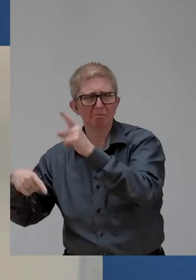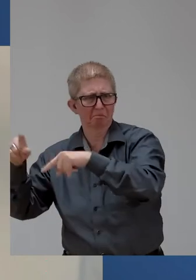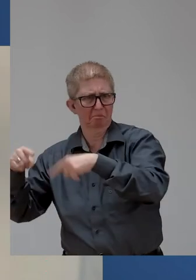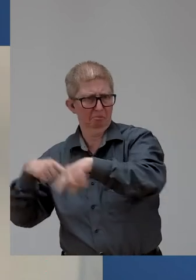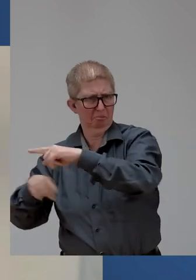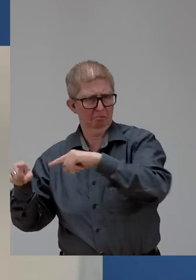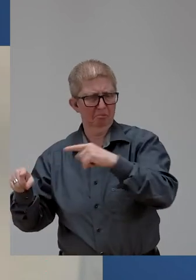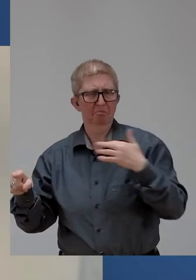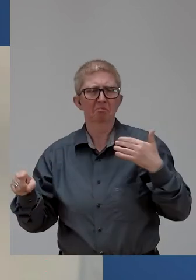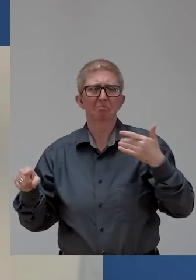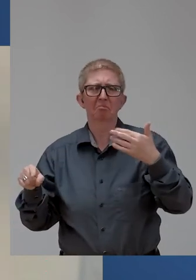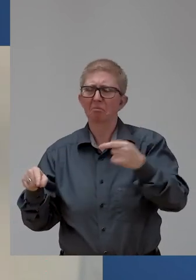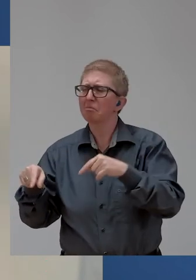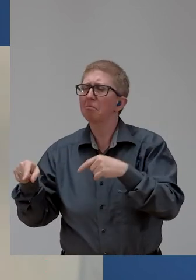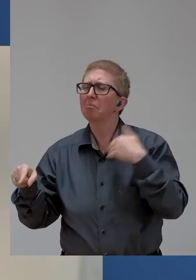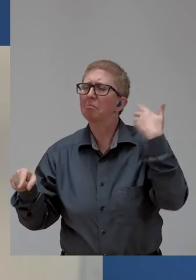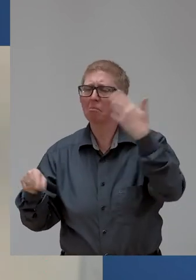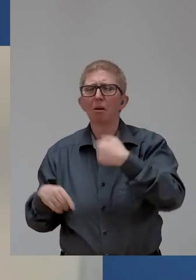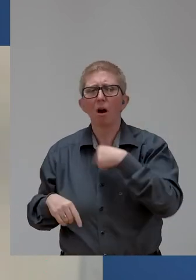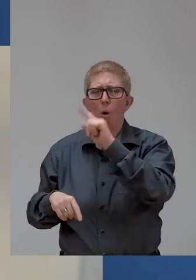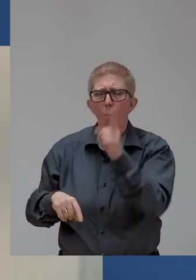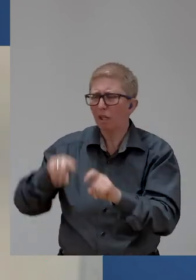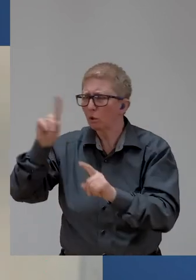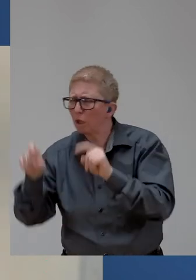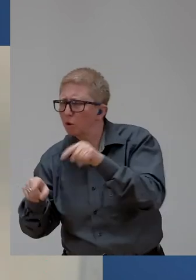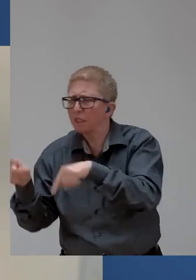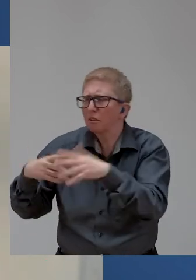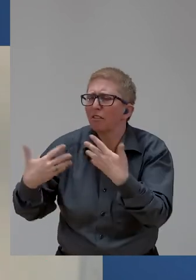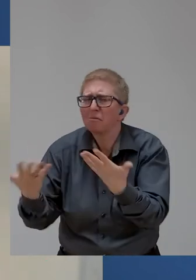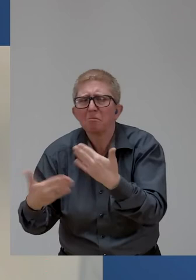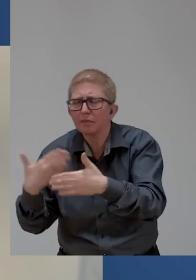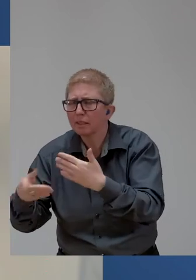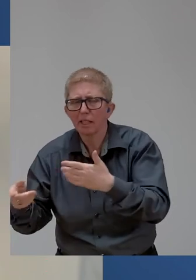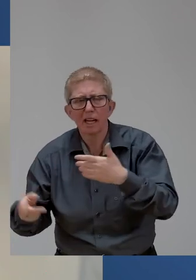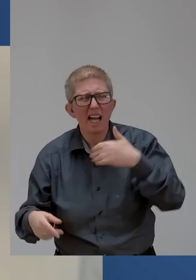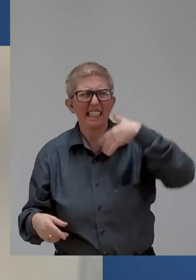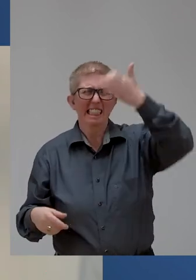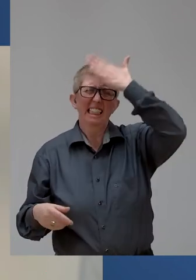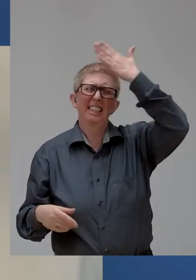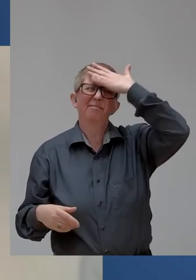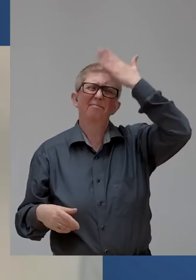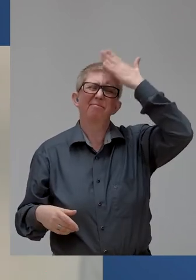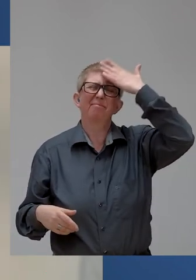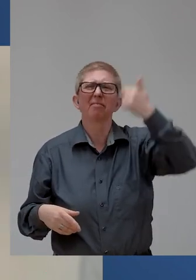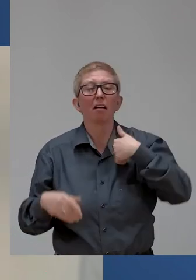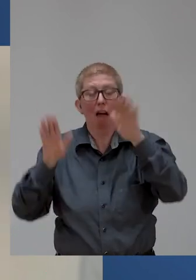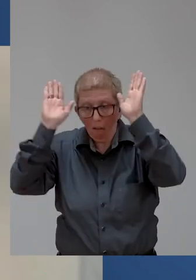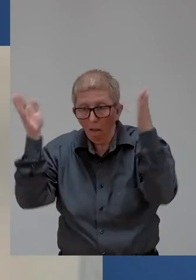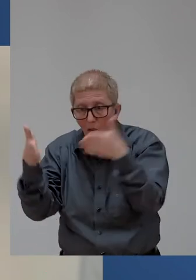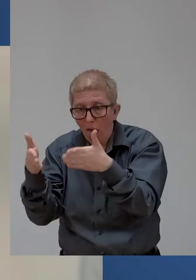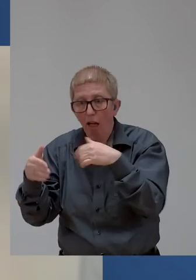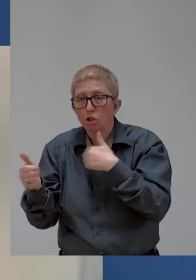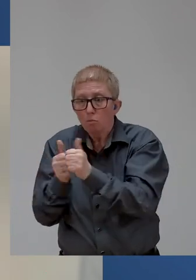some have expressed regretting not pursuing their passion outside of sports. At the time, I was only a handful of peers to study what I